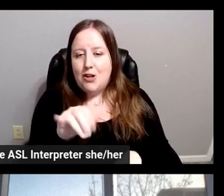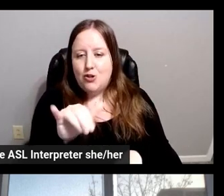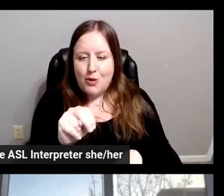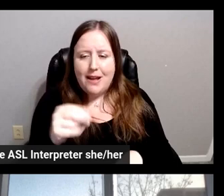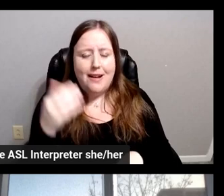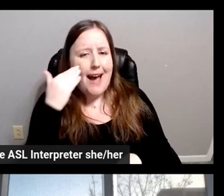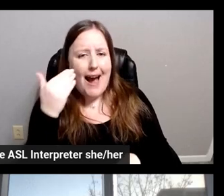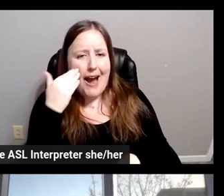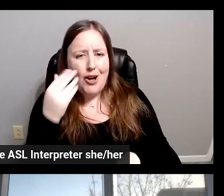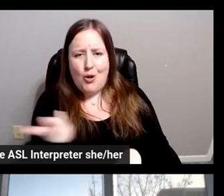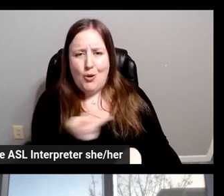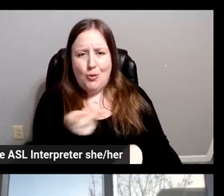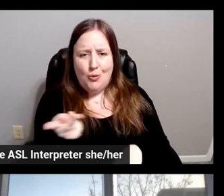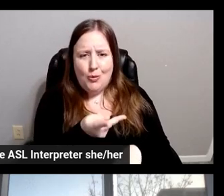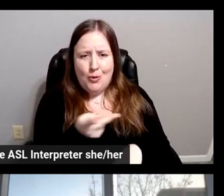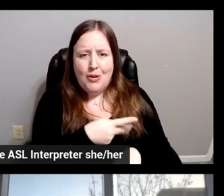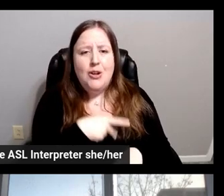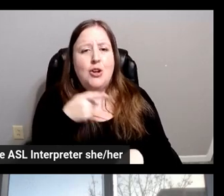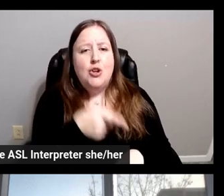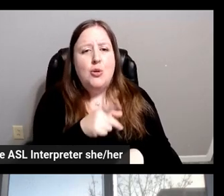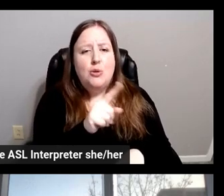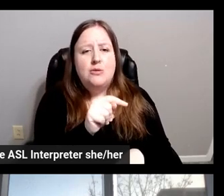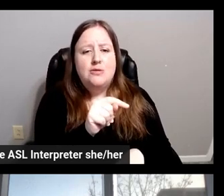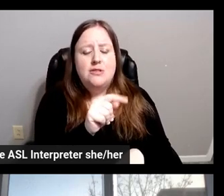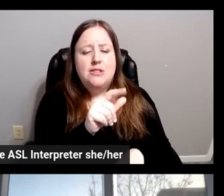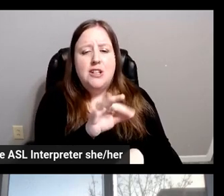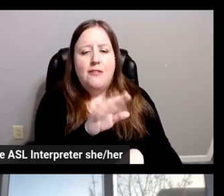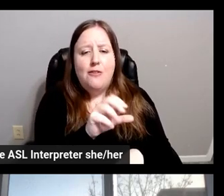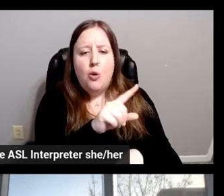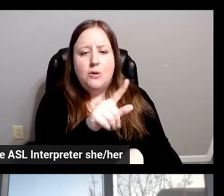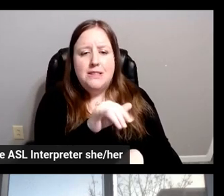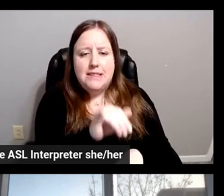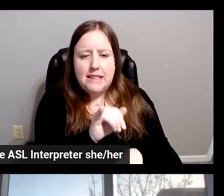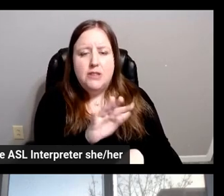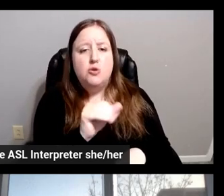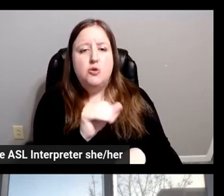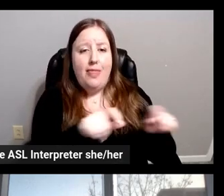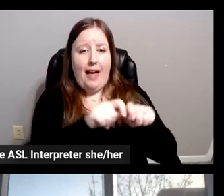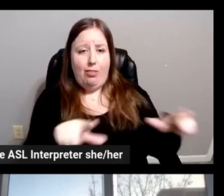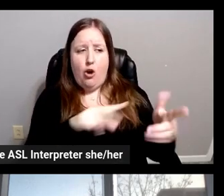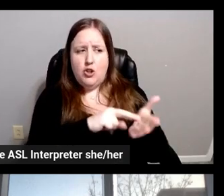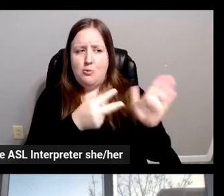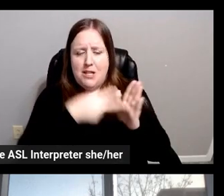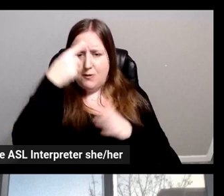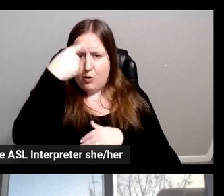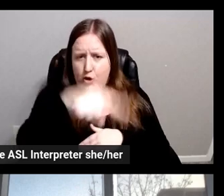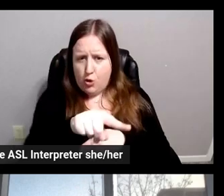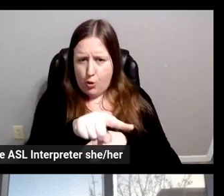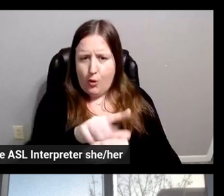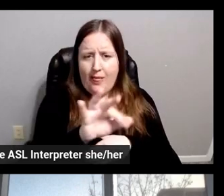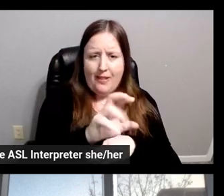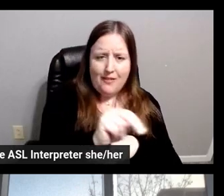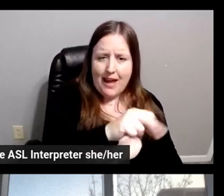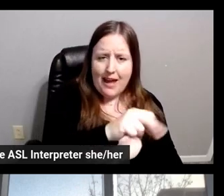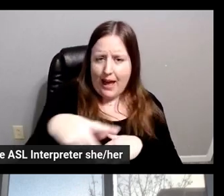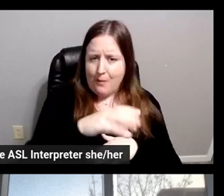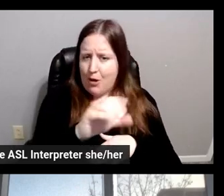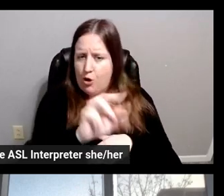members, tifosi members, right? So what does the launch mean to you, the fan app and the car?